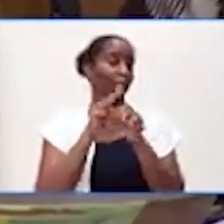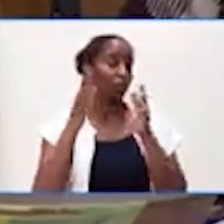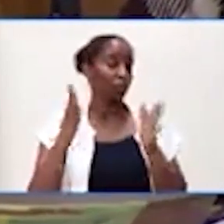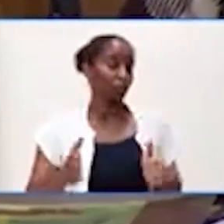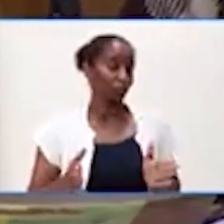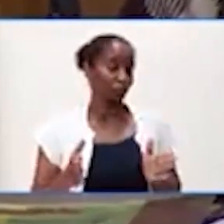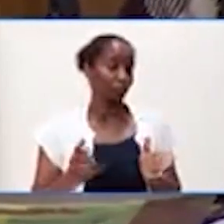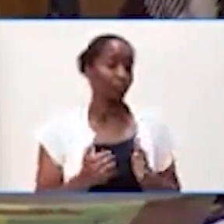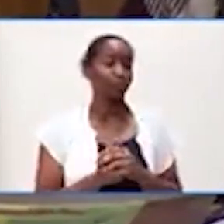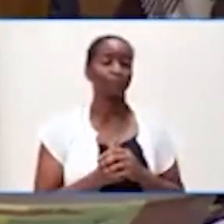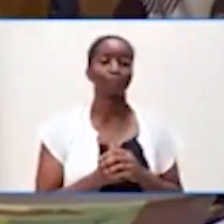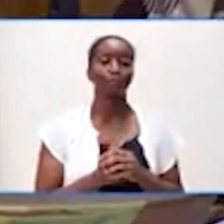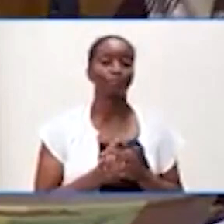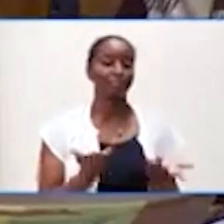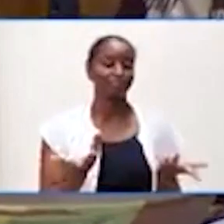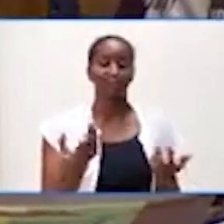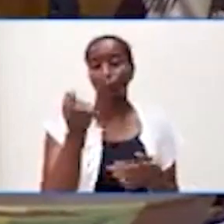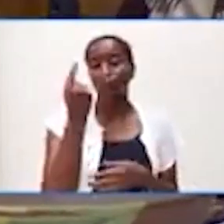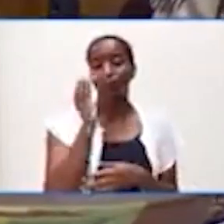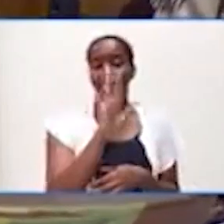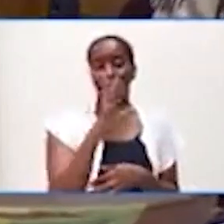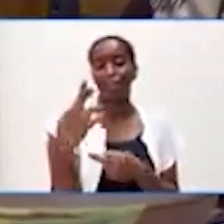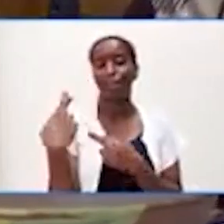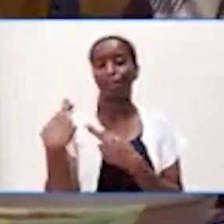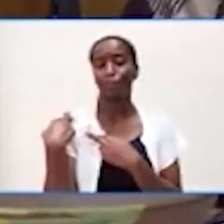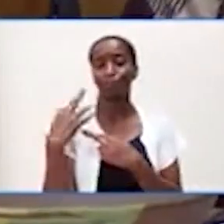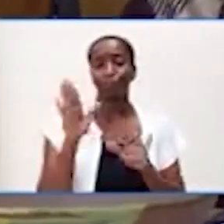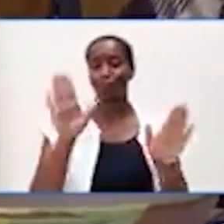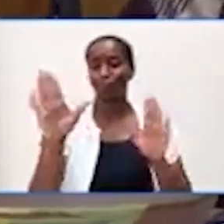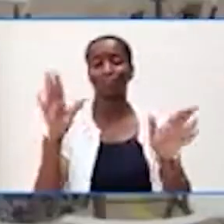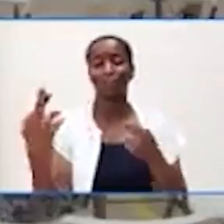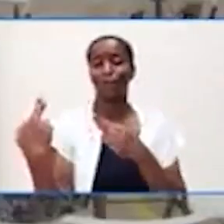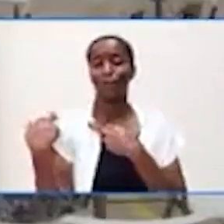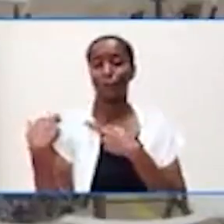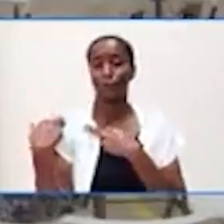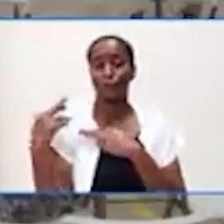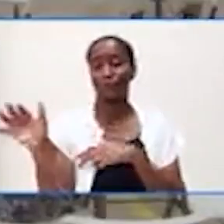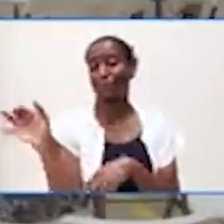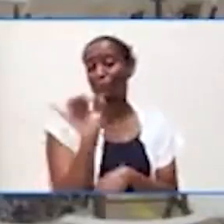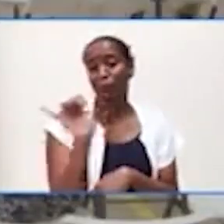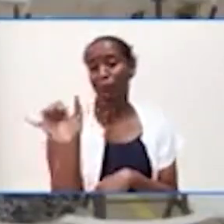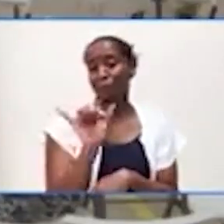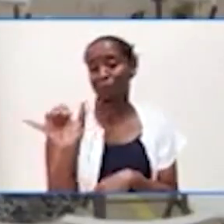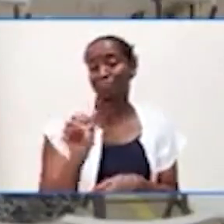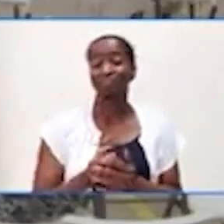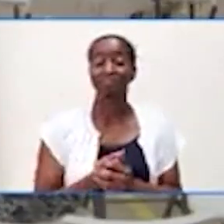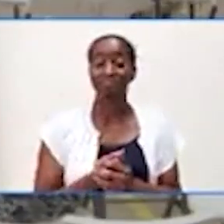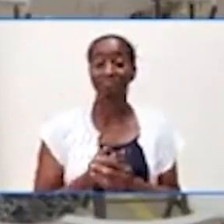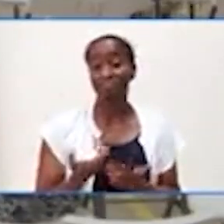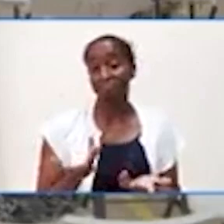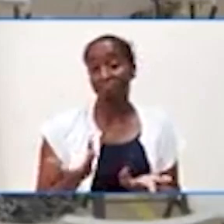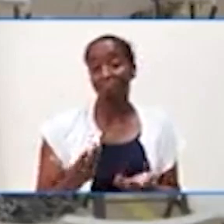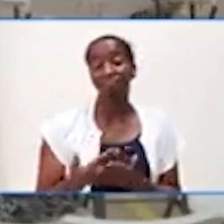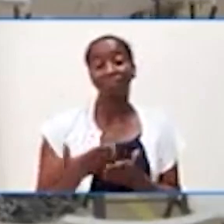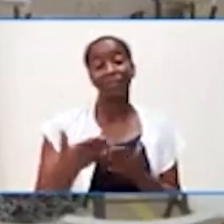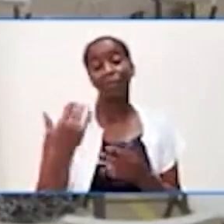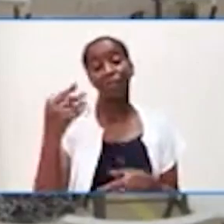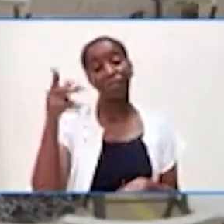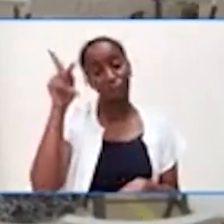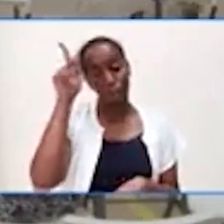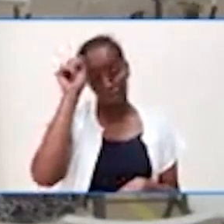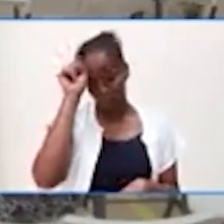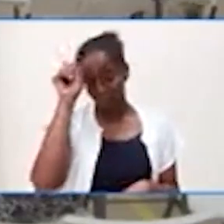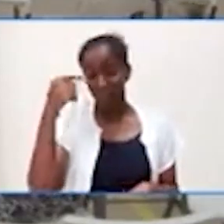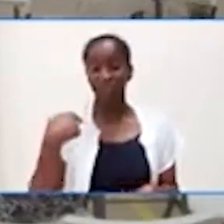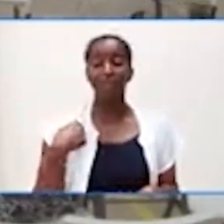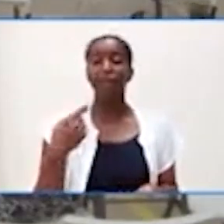And I used to obviously, my PS is my deputy minister, we're in this together, we're partners. And I was obviously, you are the one to tell me if I'm talking nonsense,